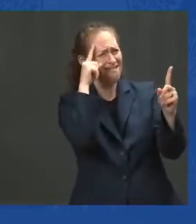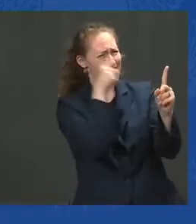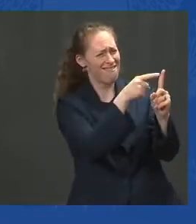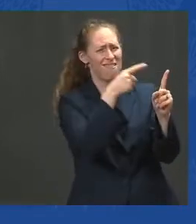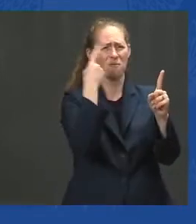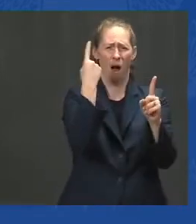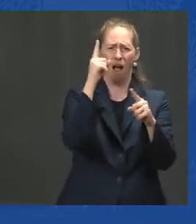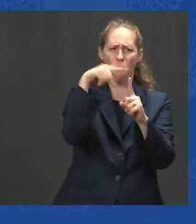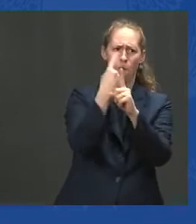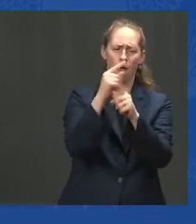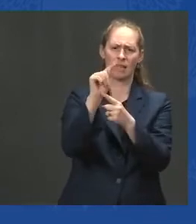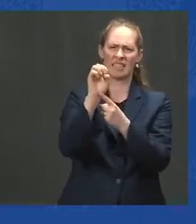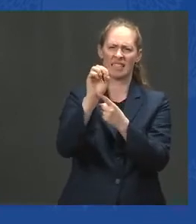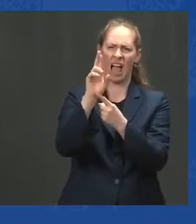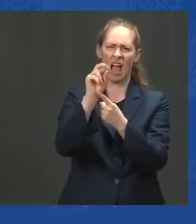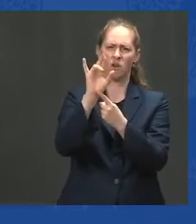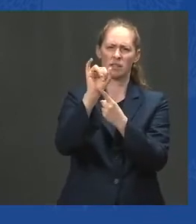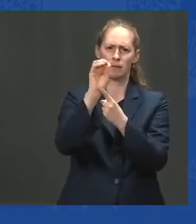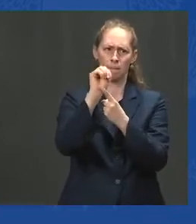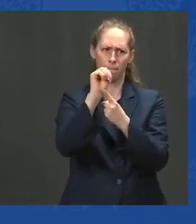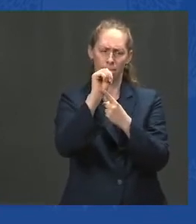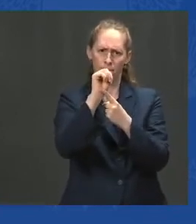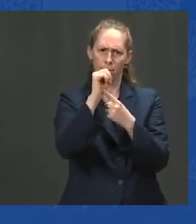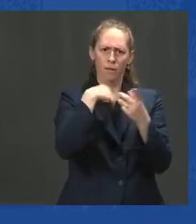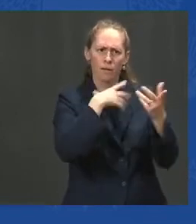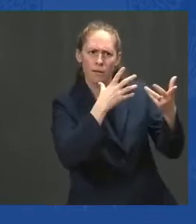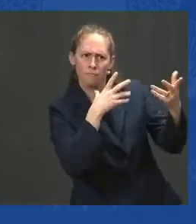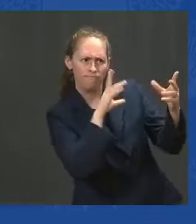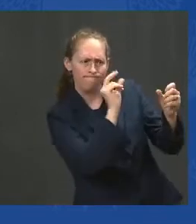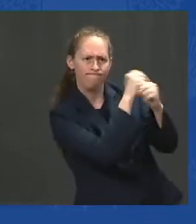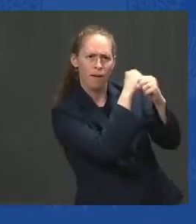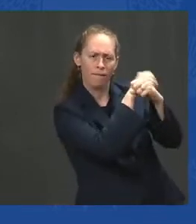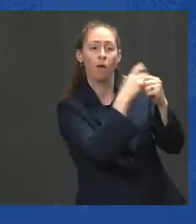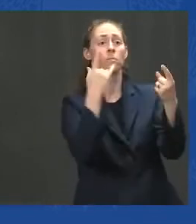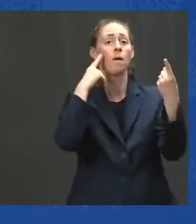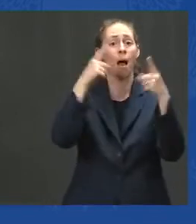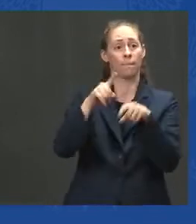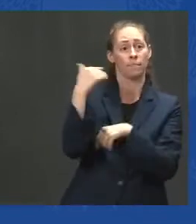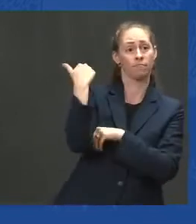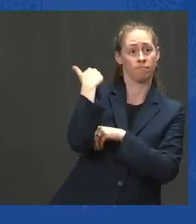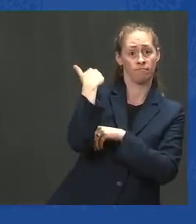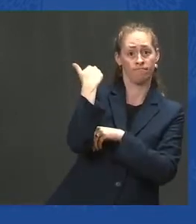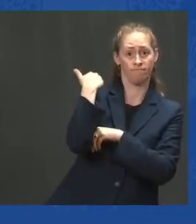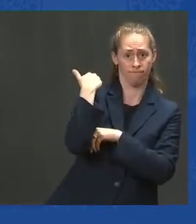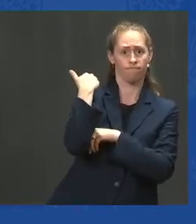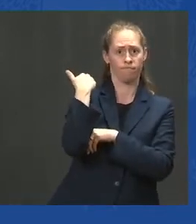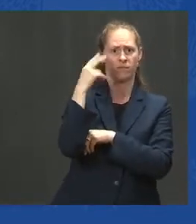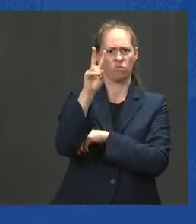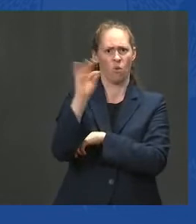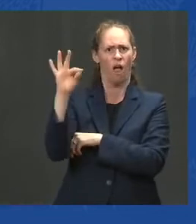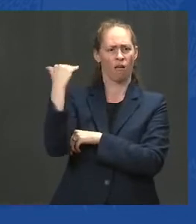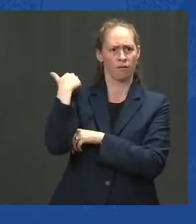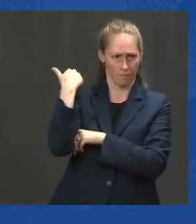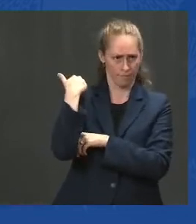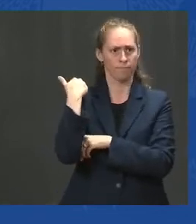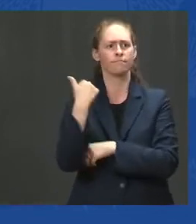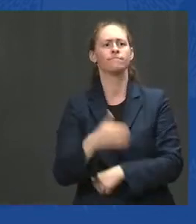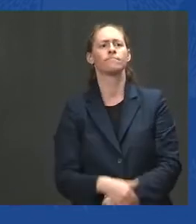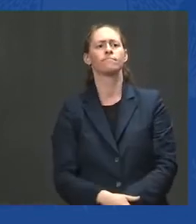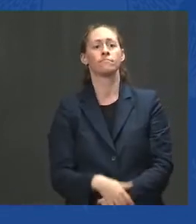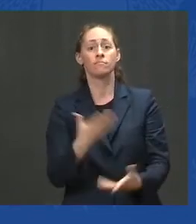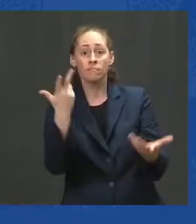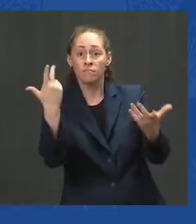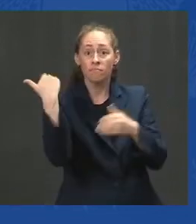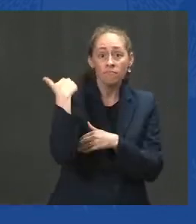the surge when it was proposed in 2009, when I was Vice President, and that's why, as President, I'm adamant